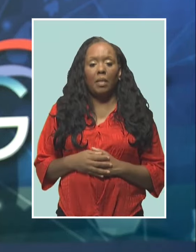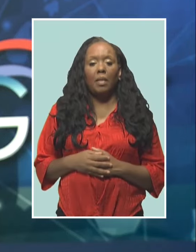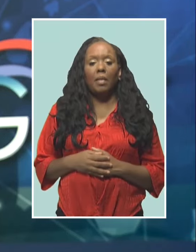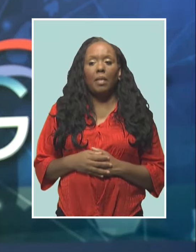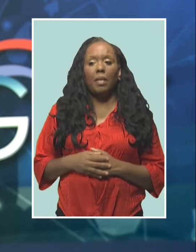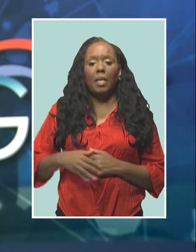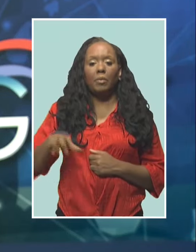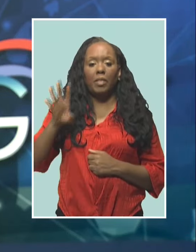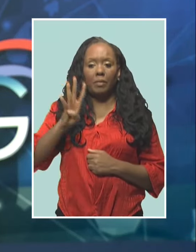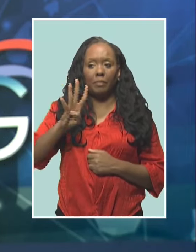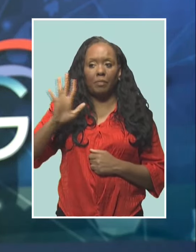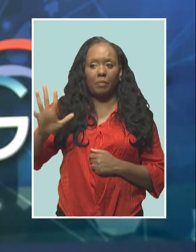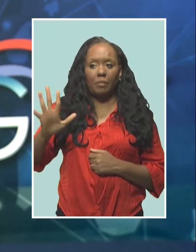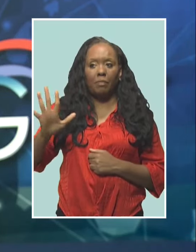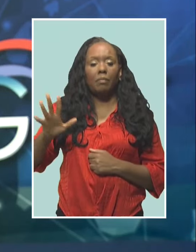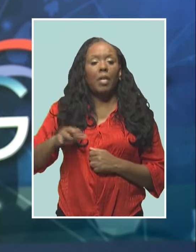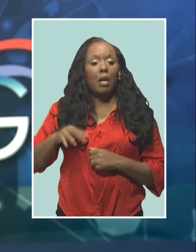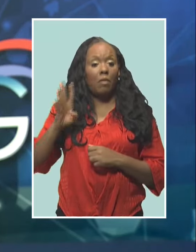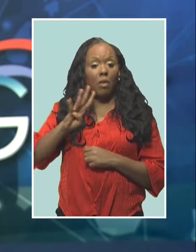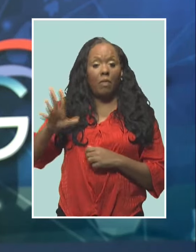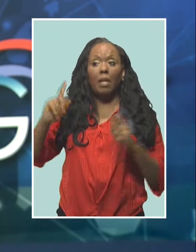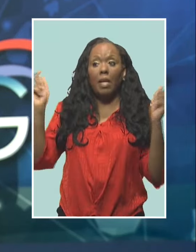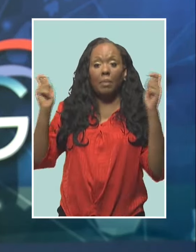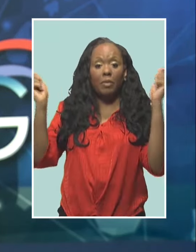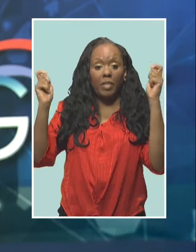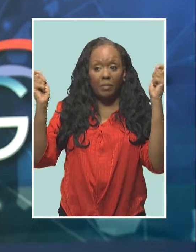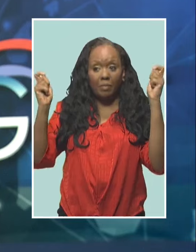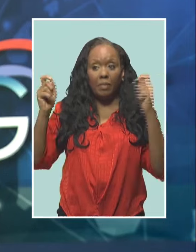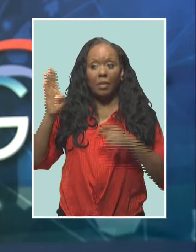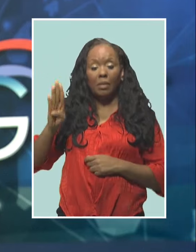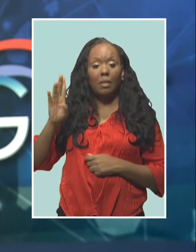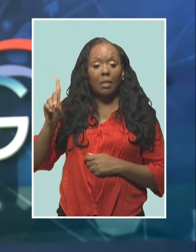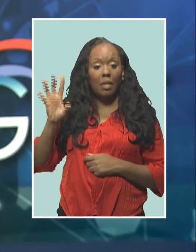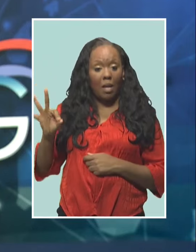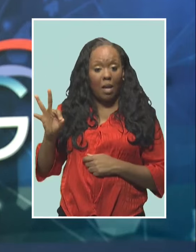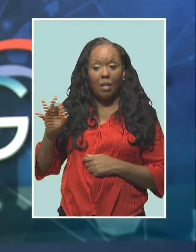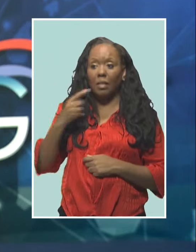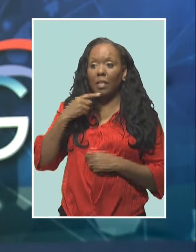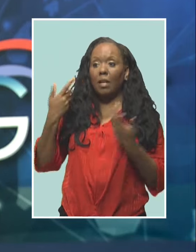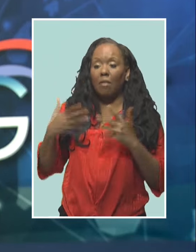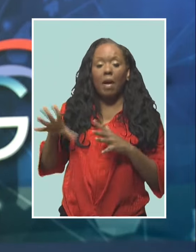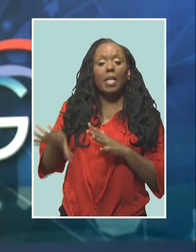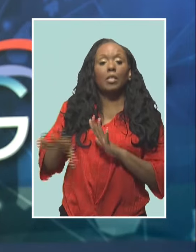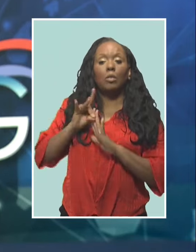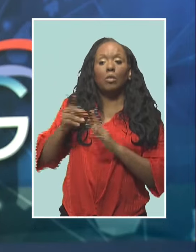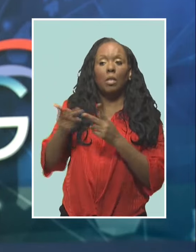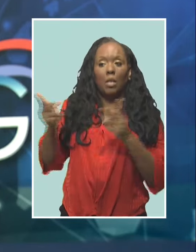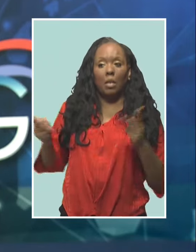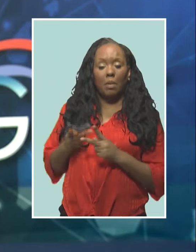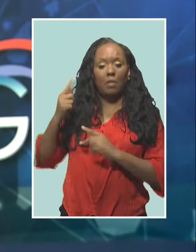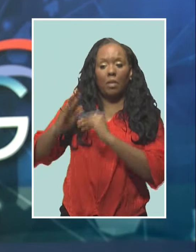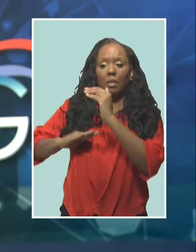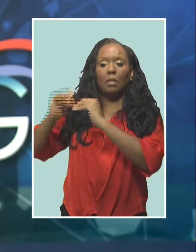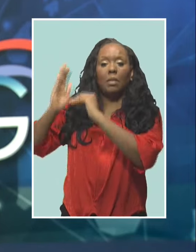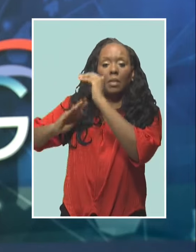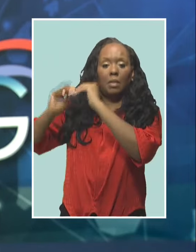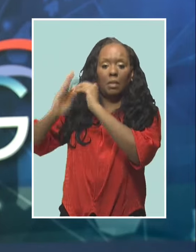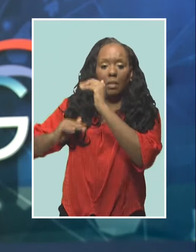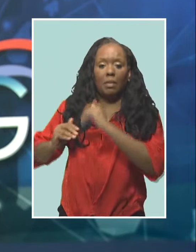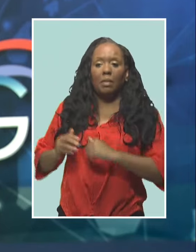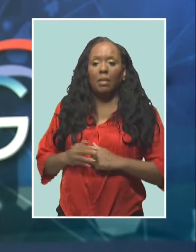anniversary parade at St. Anne's Fort, she said a new location has already been selected. Akeem Klinket tells us more.